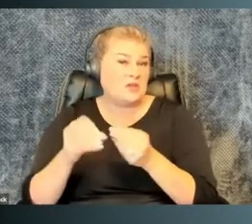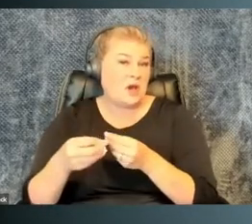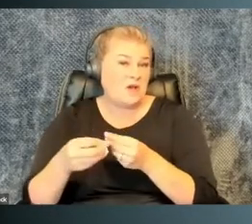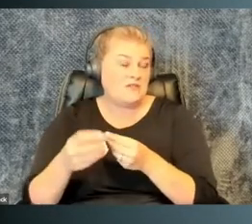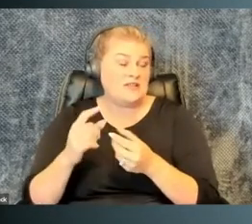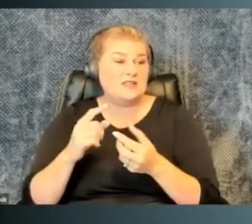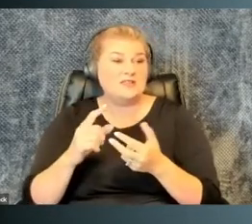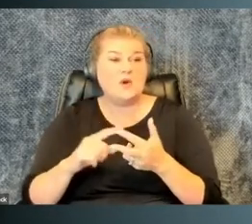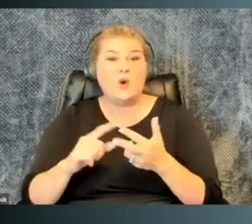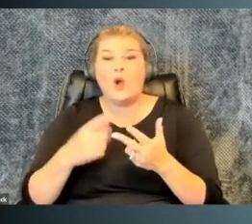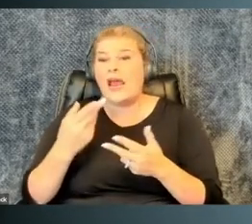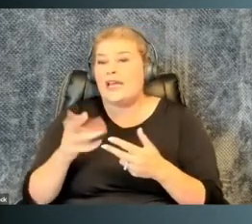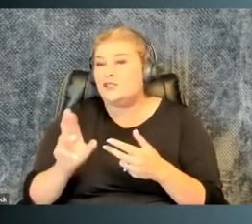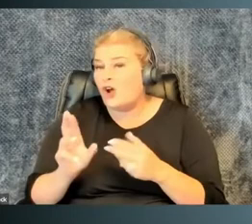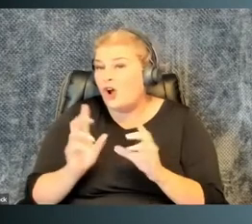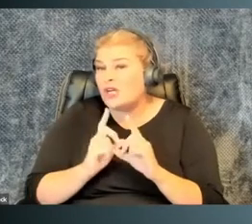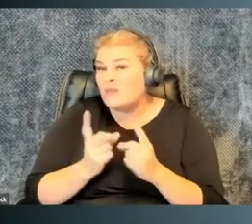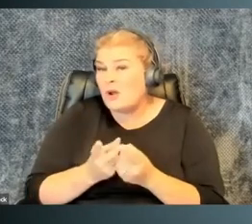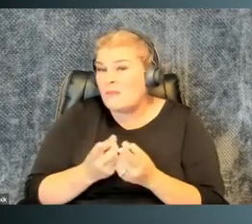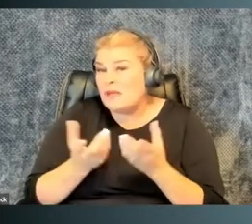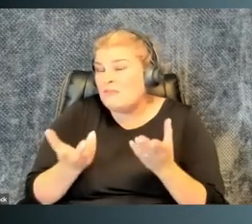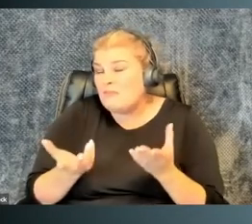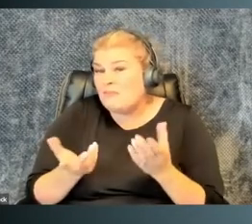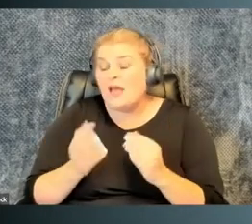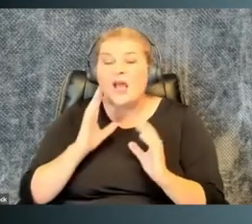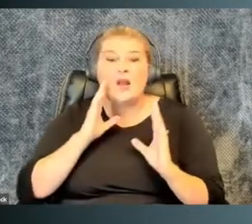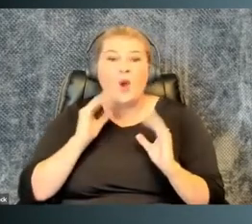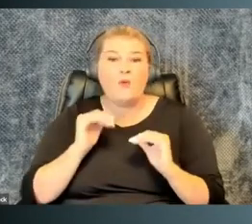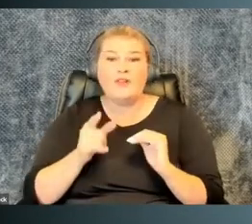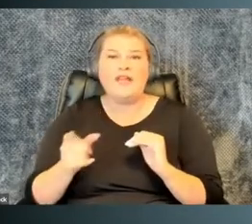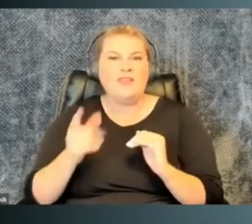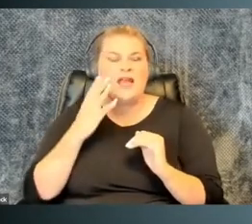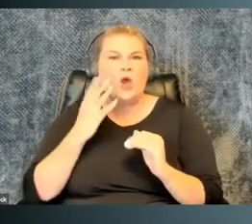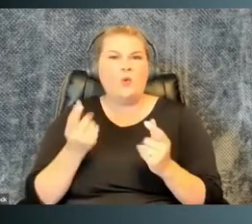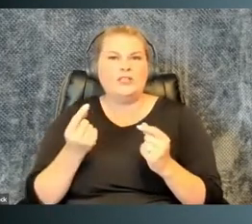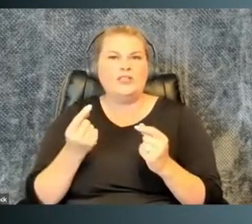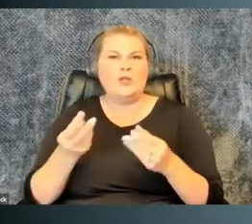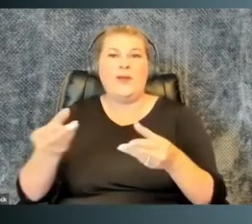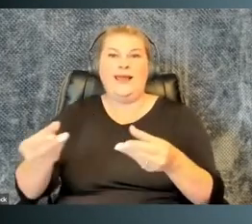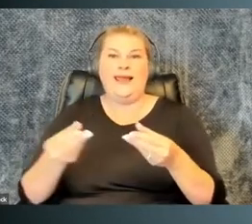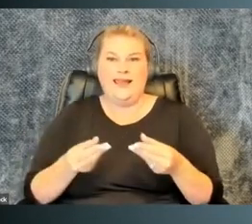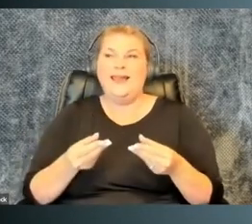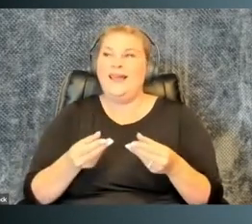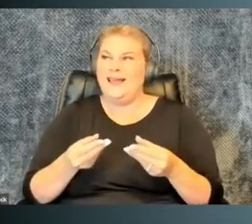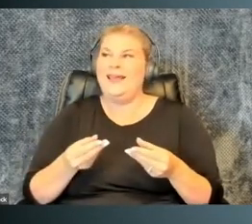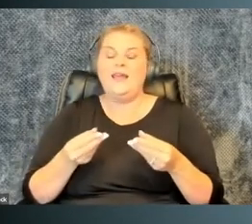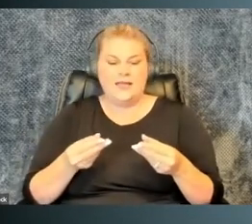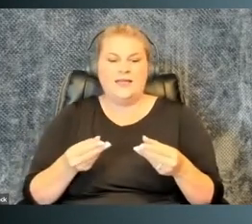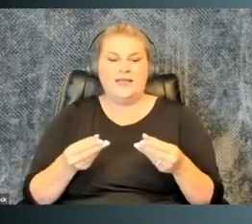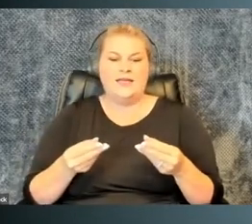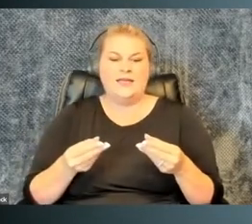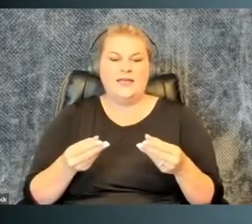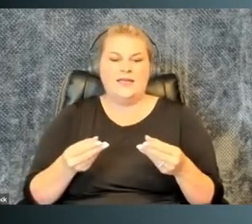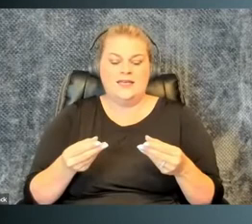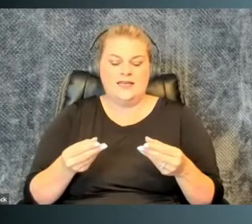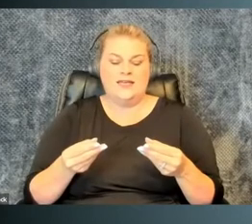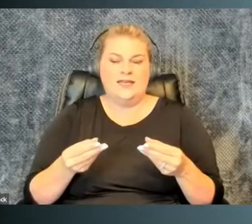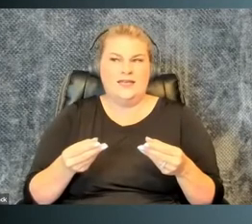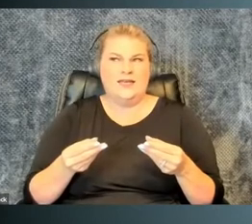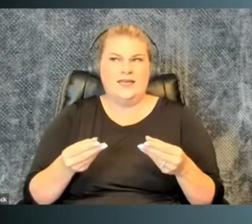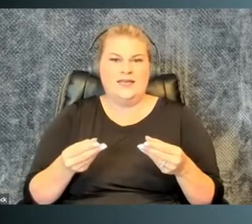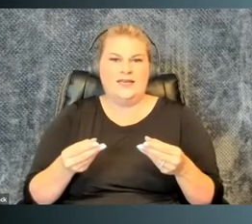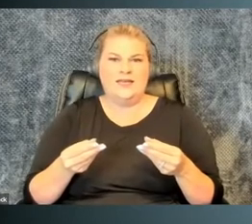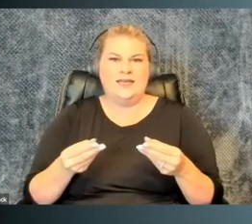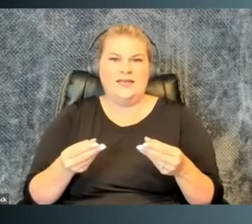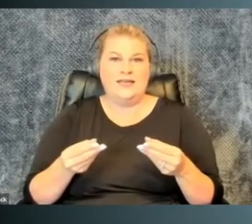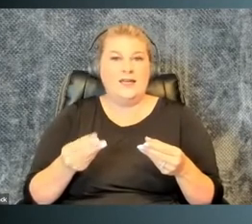a disability services office or human resources department. And hopefully they will know what to do when